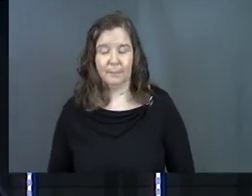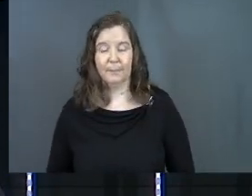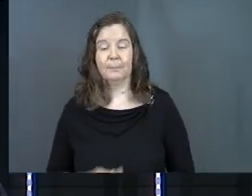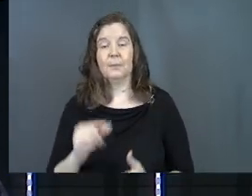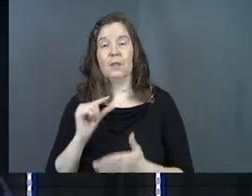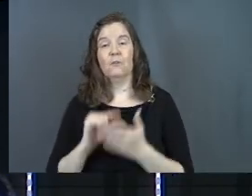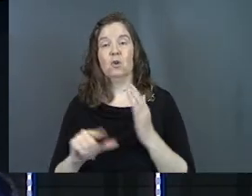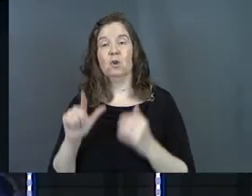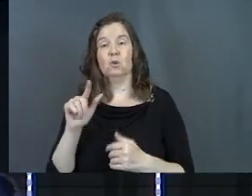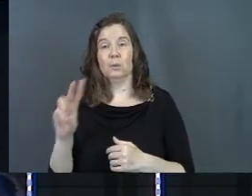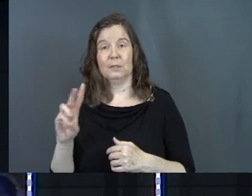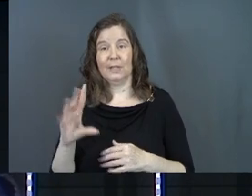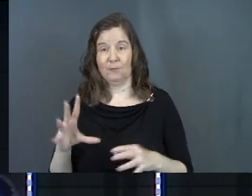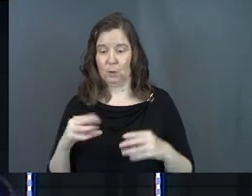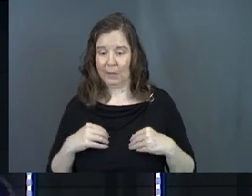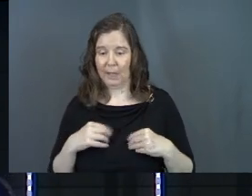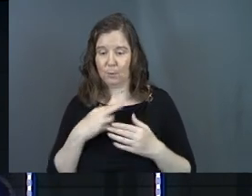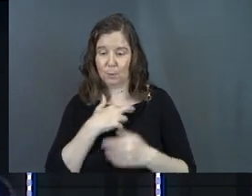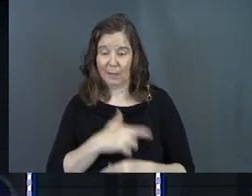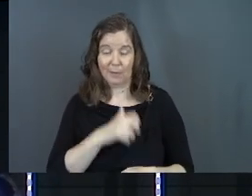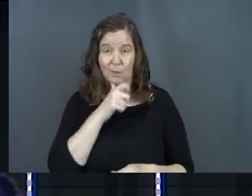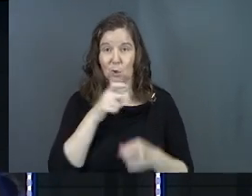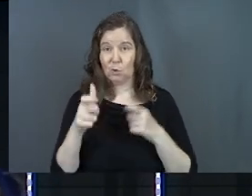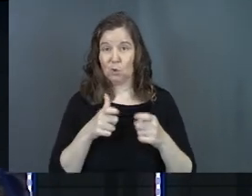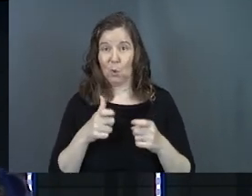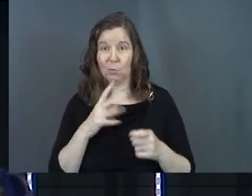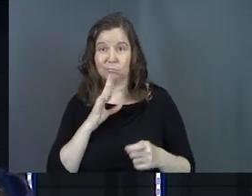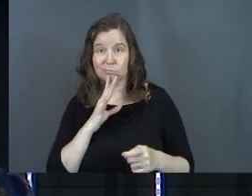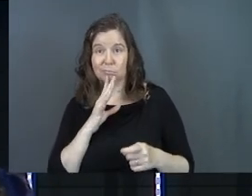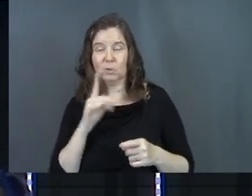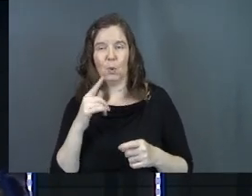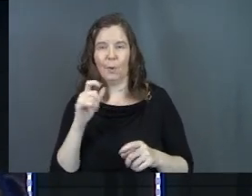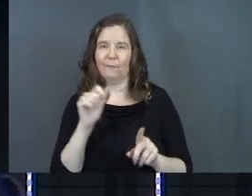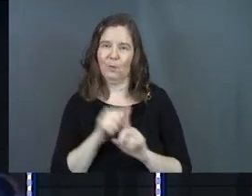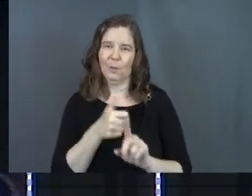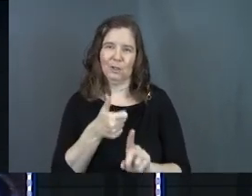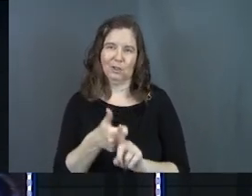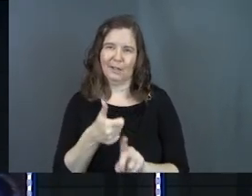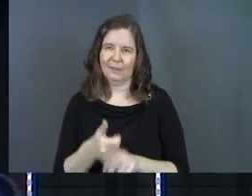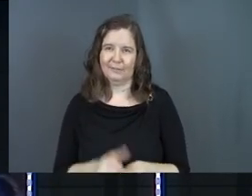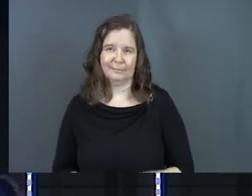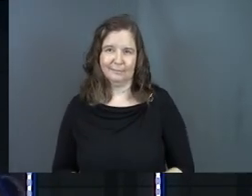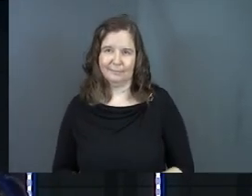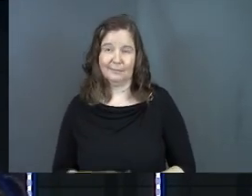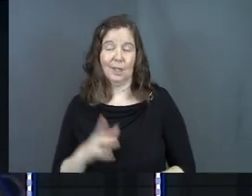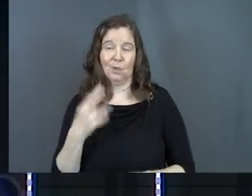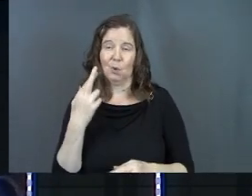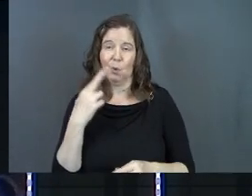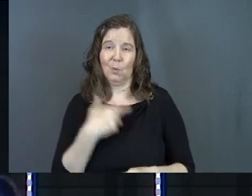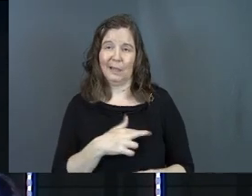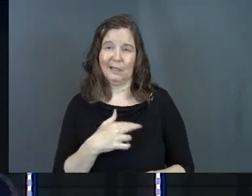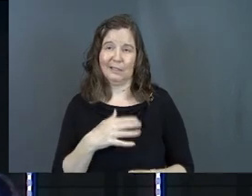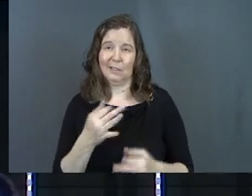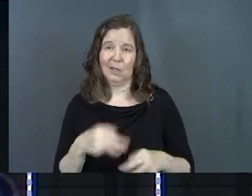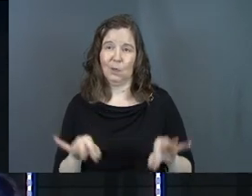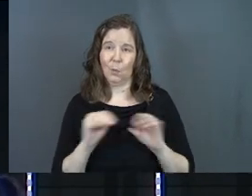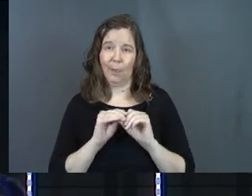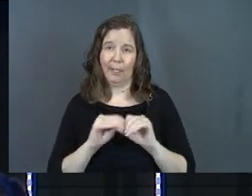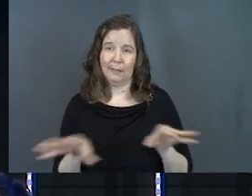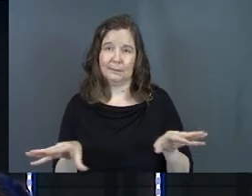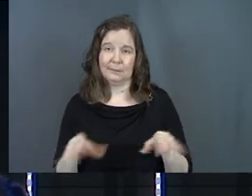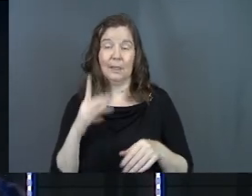Verse 26, if you claim to be religious, but you don't control your tongue, you're fooling yourself, and your religion is worthless.